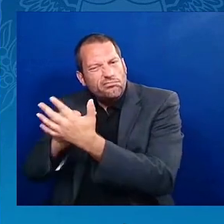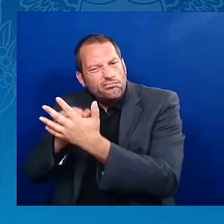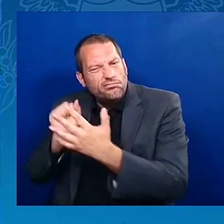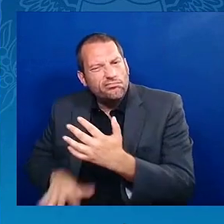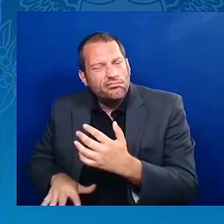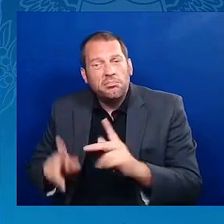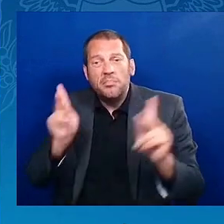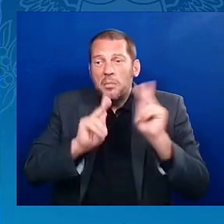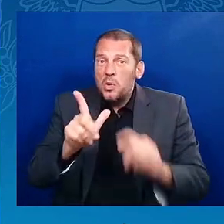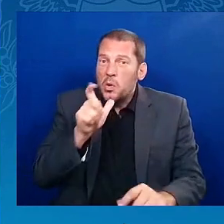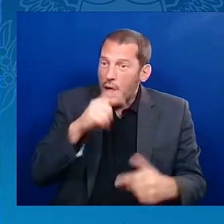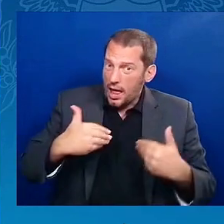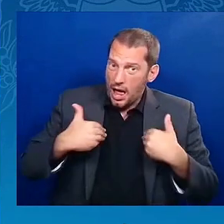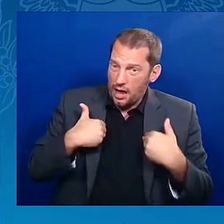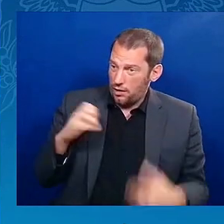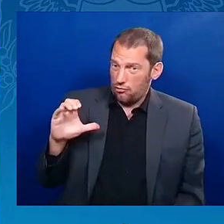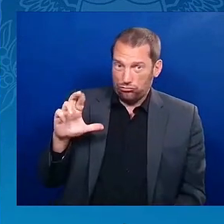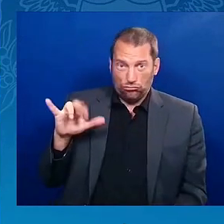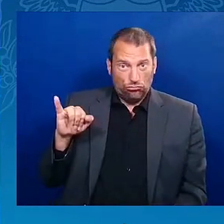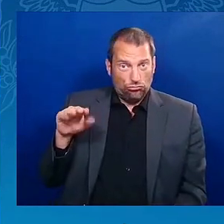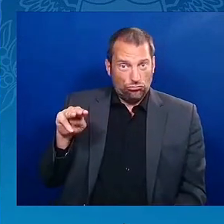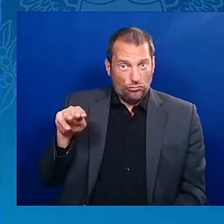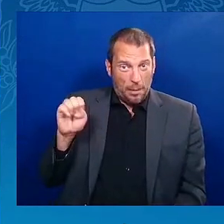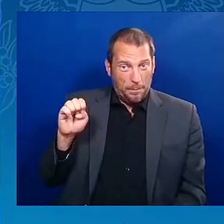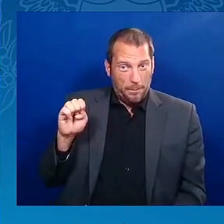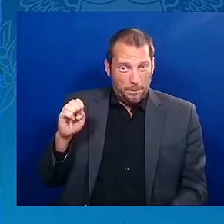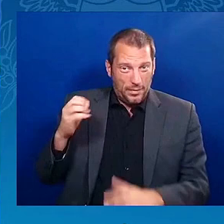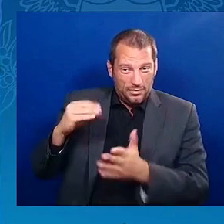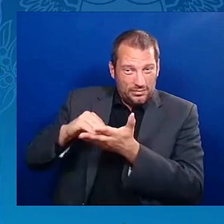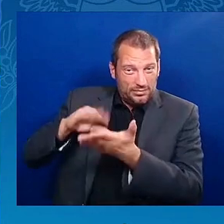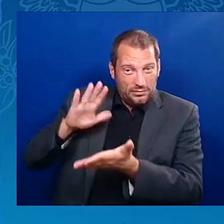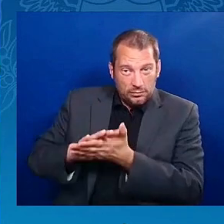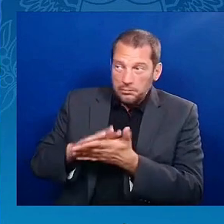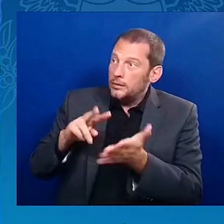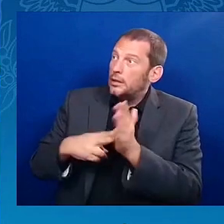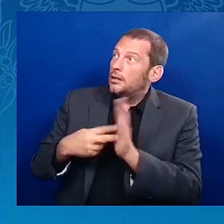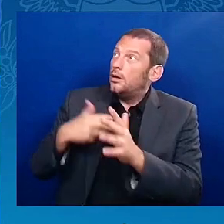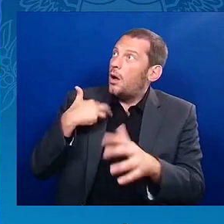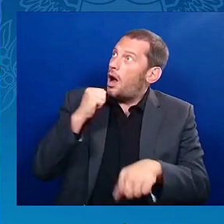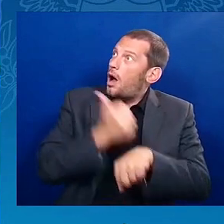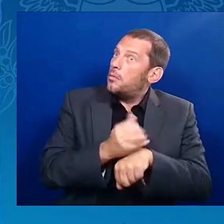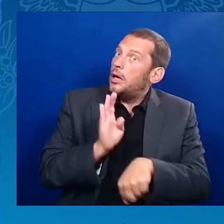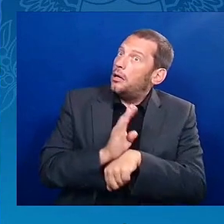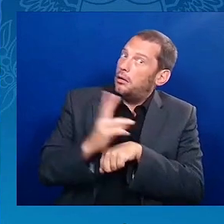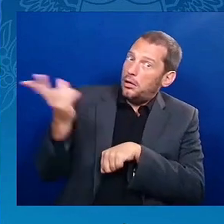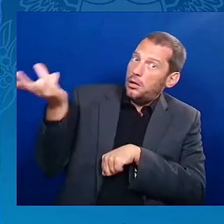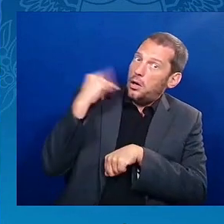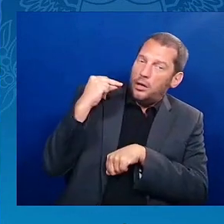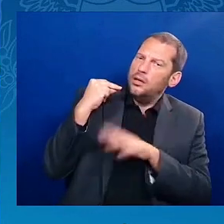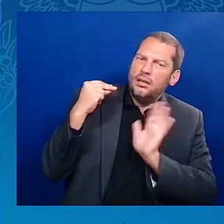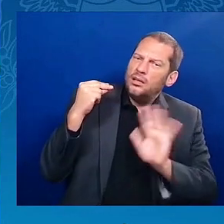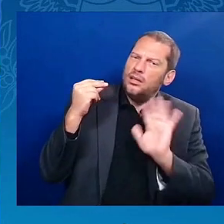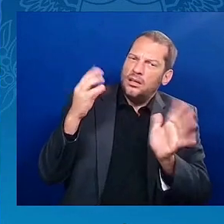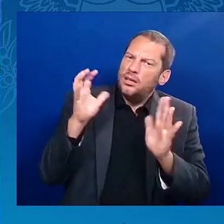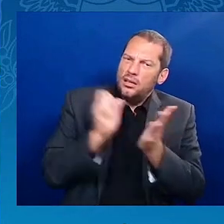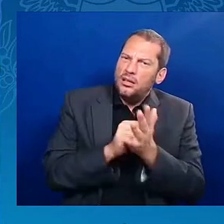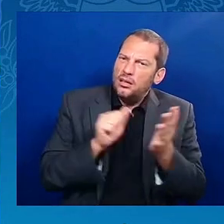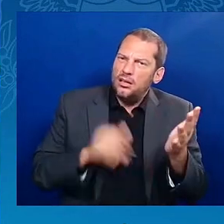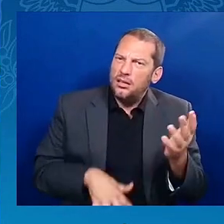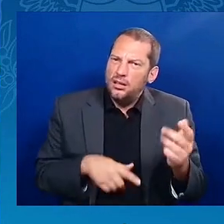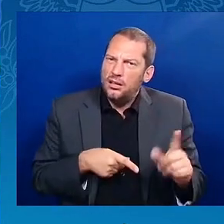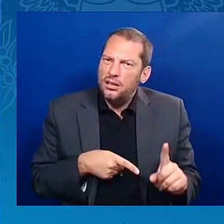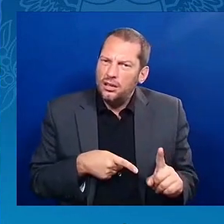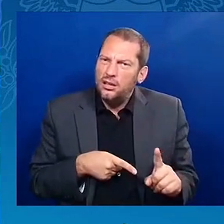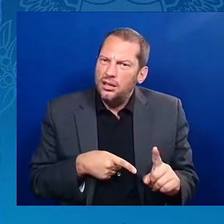So now, for those who are formerly incarcerated or who have a conviction for a crime,